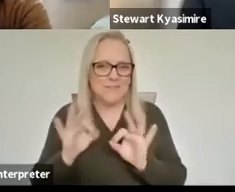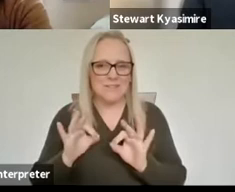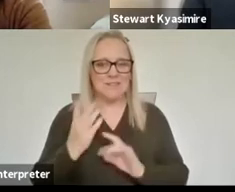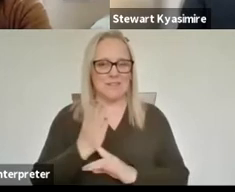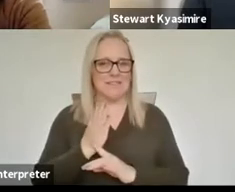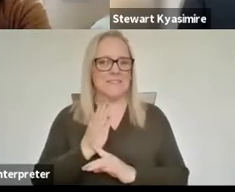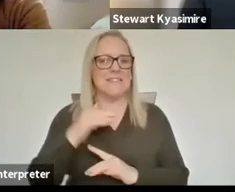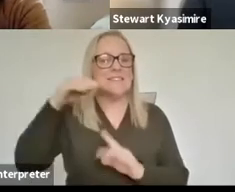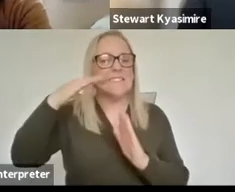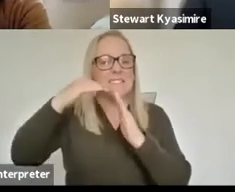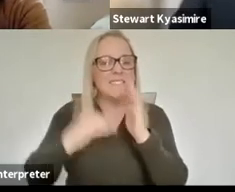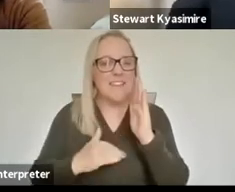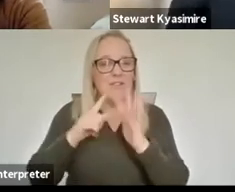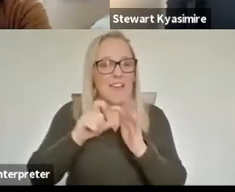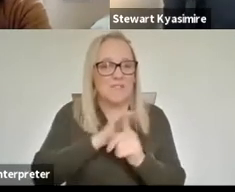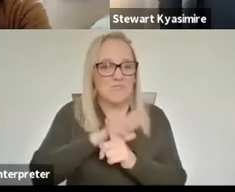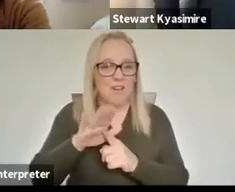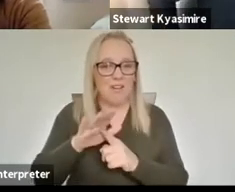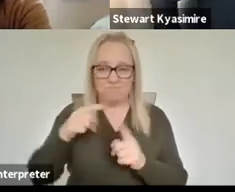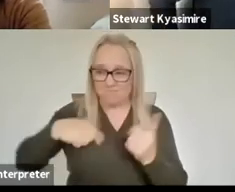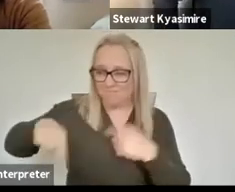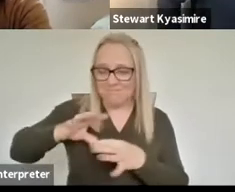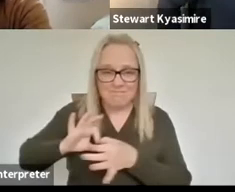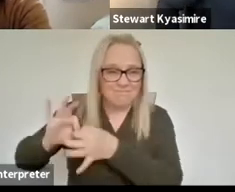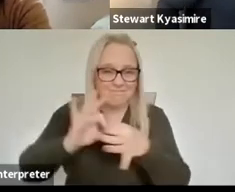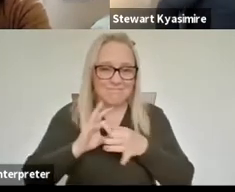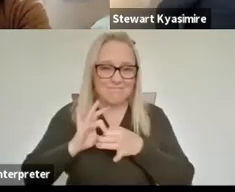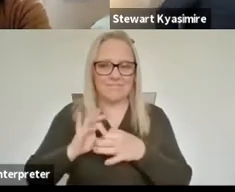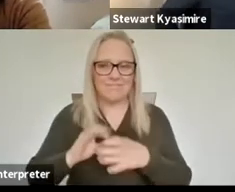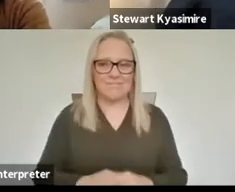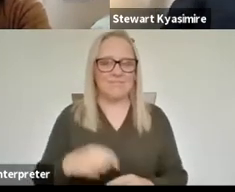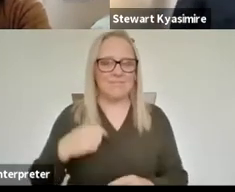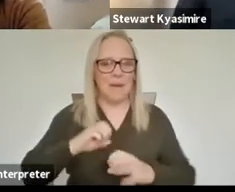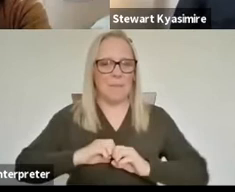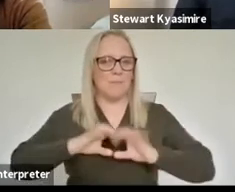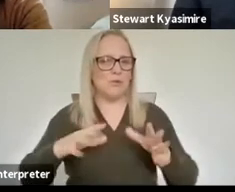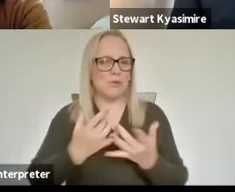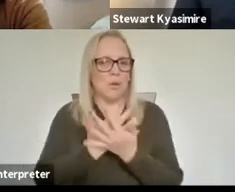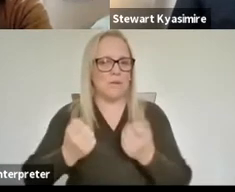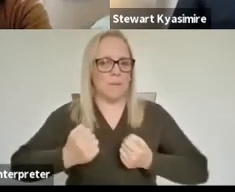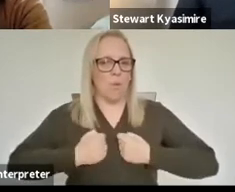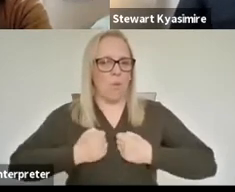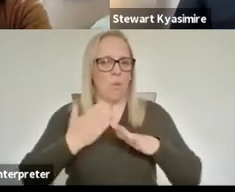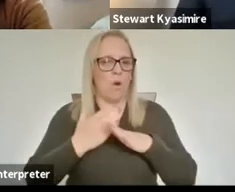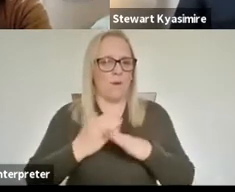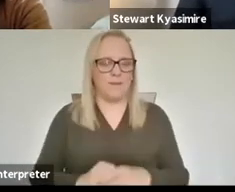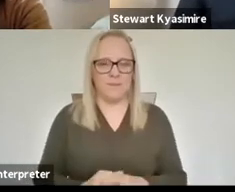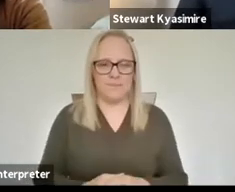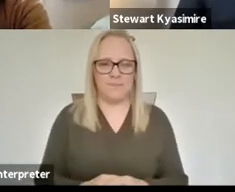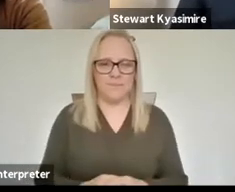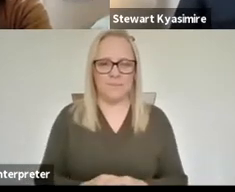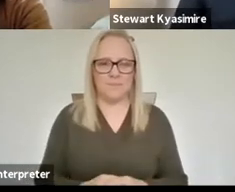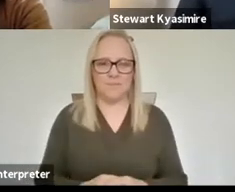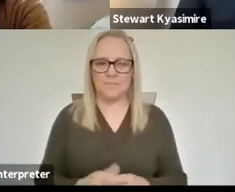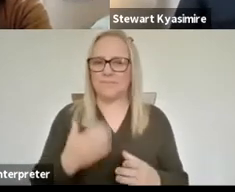and I produce most of my own work that's it thank you